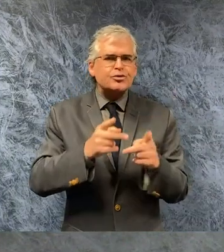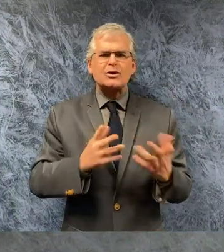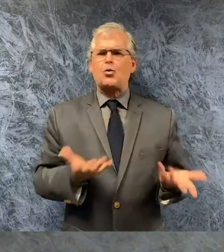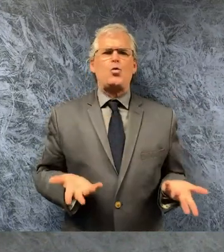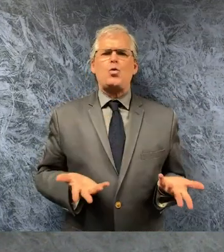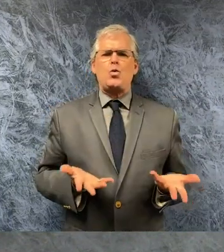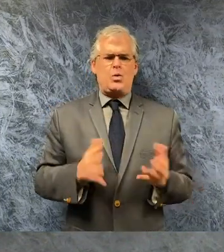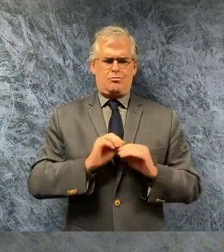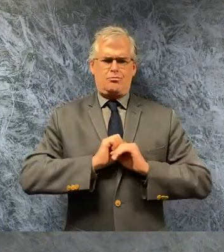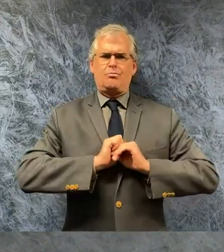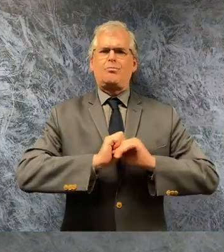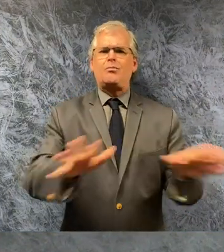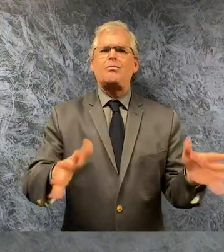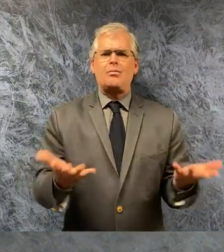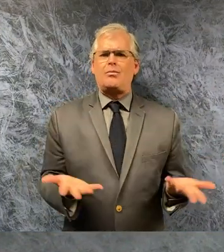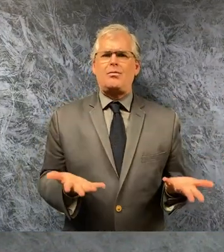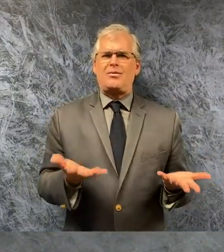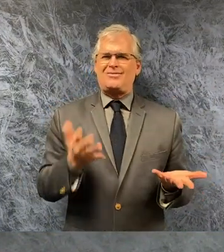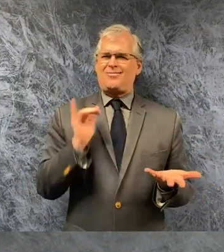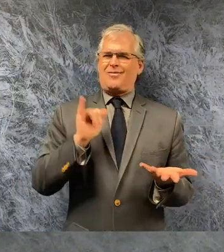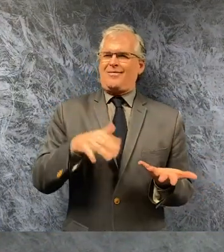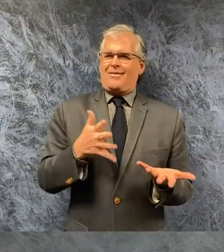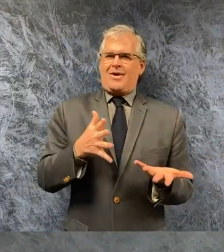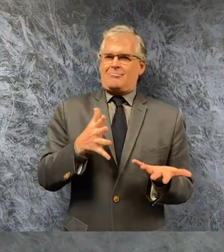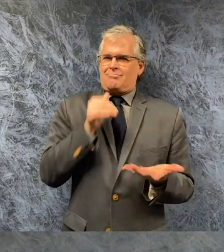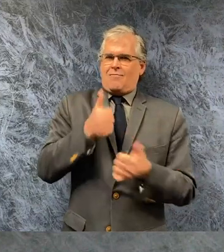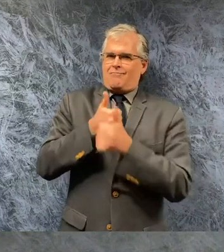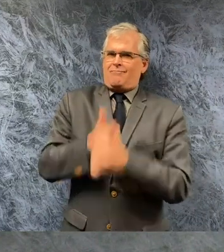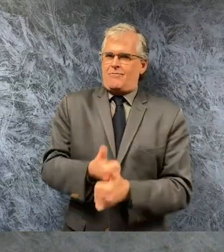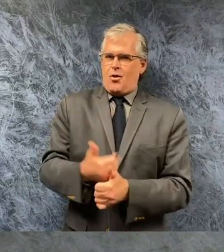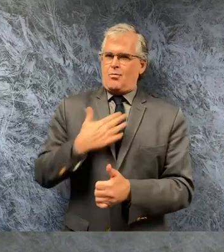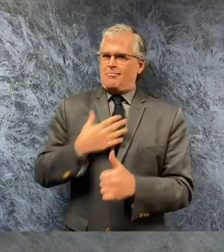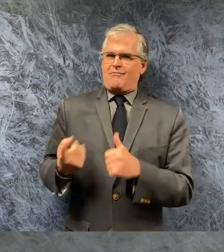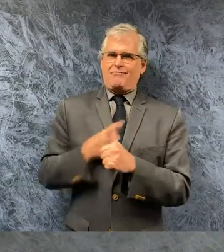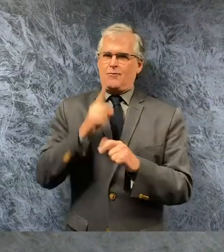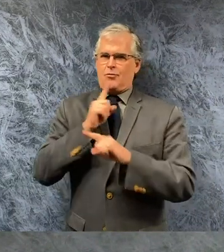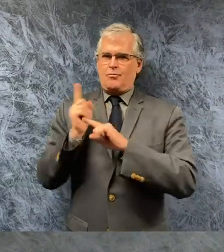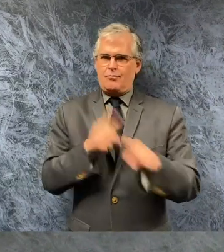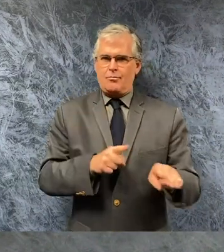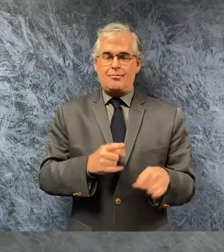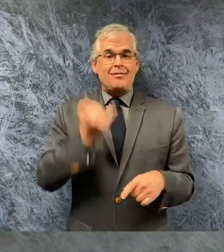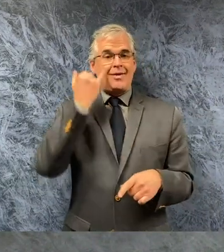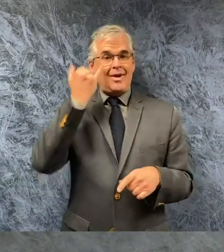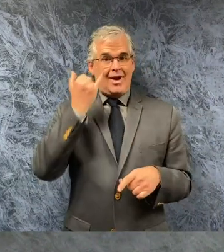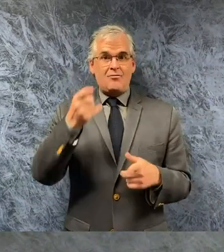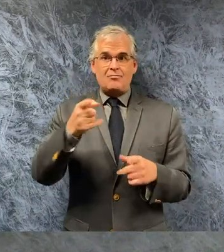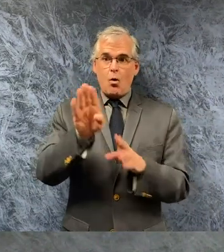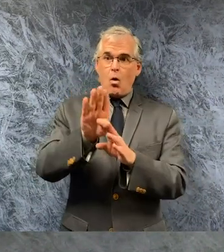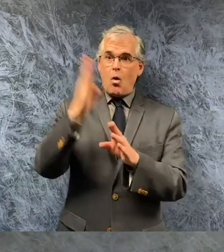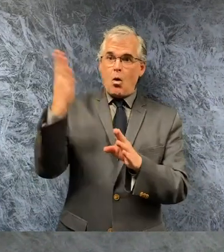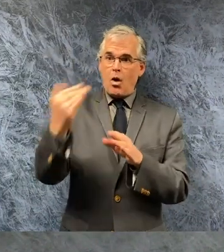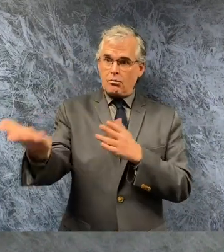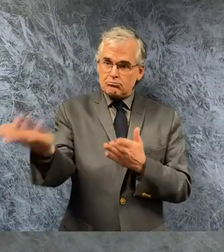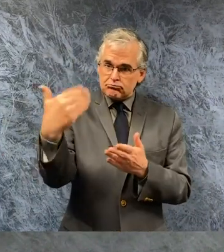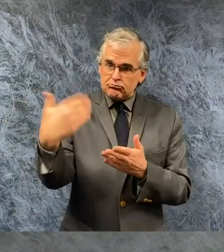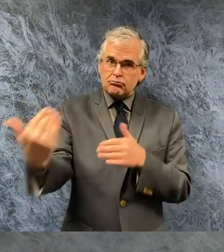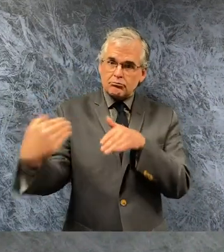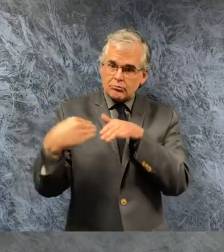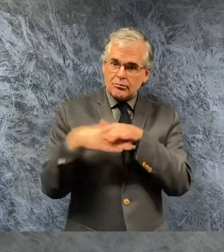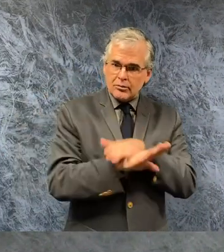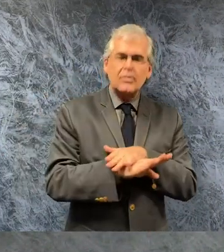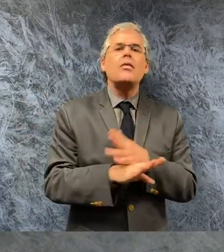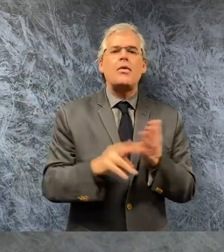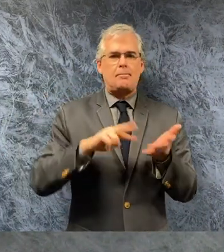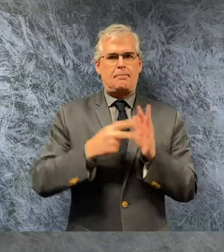our initial stay-at-home directive anytime you open your home to someone not in your household it increases the risk of spreading covet 19